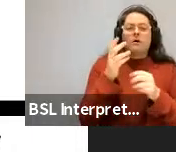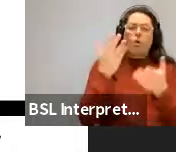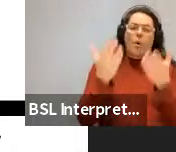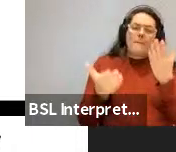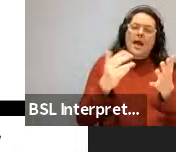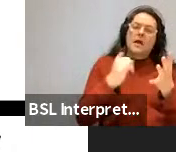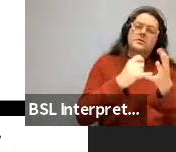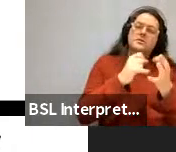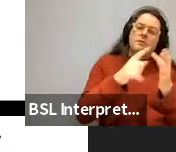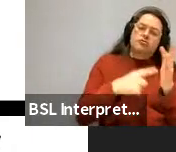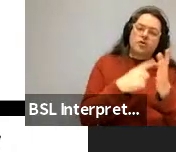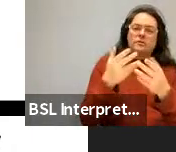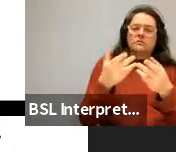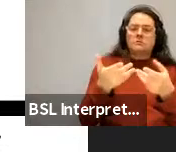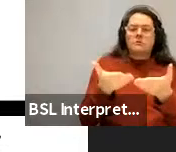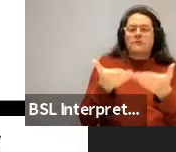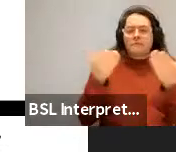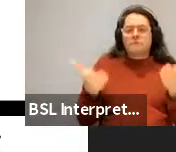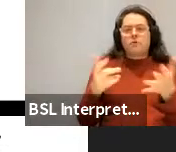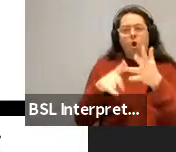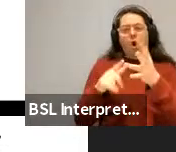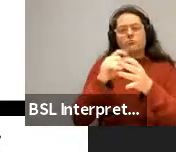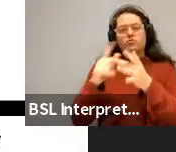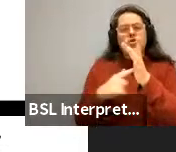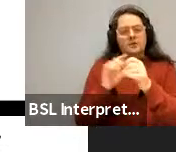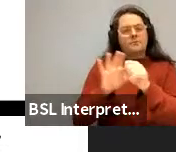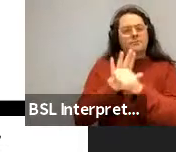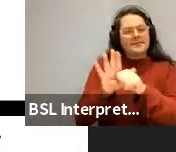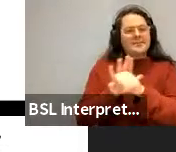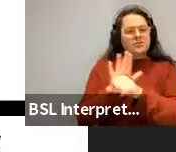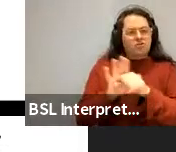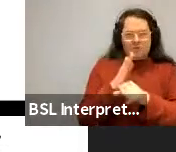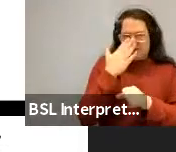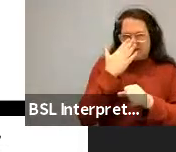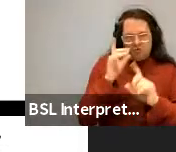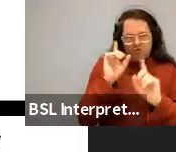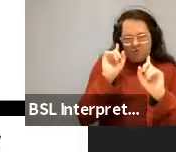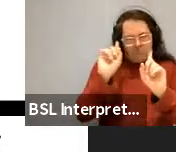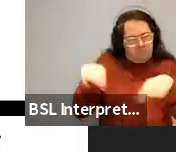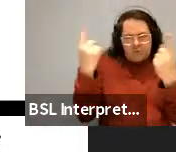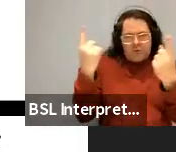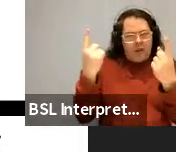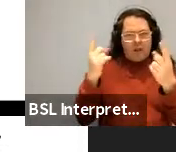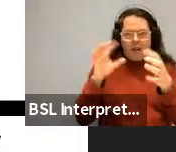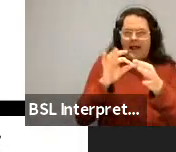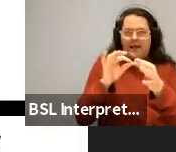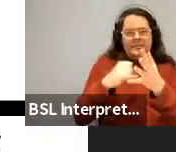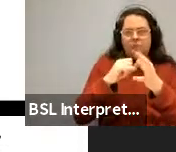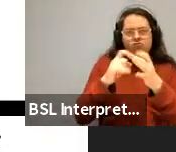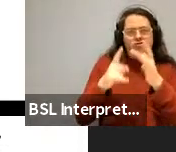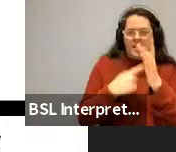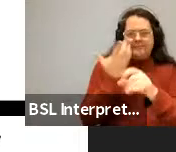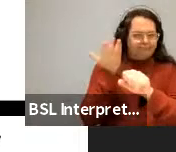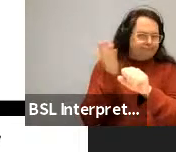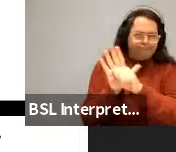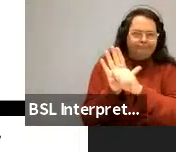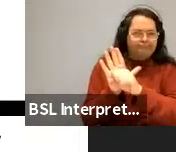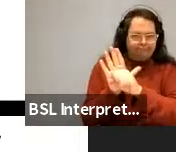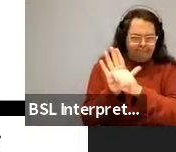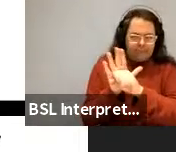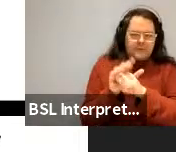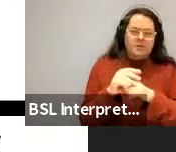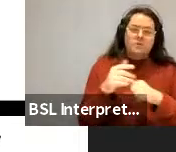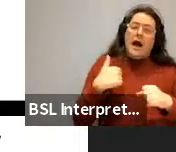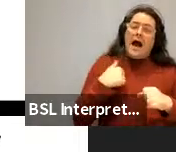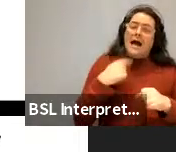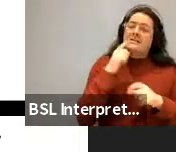extractions and position are super additively worse for extraction from subject. so notice when I, I just want to side here, when I say